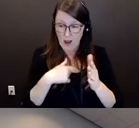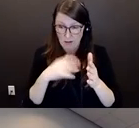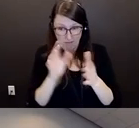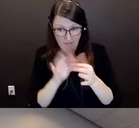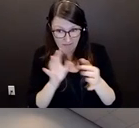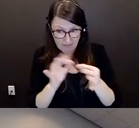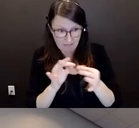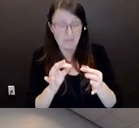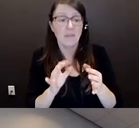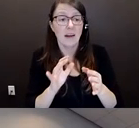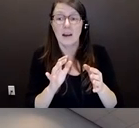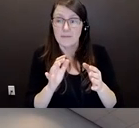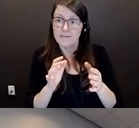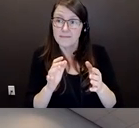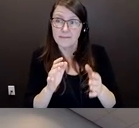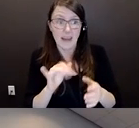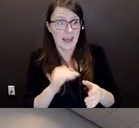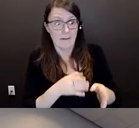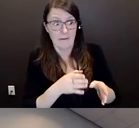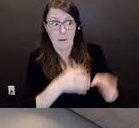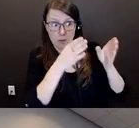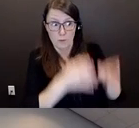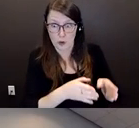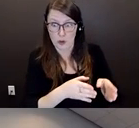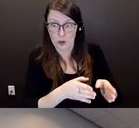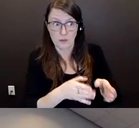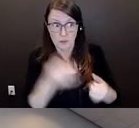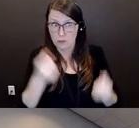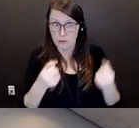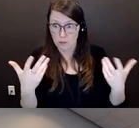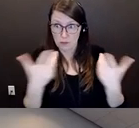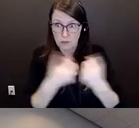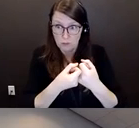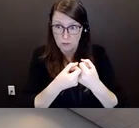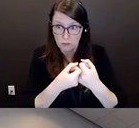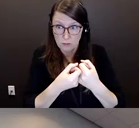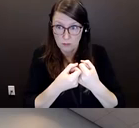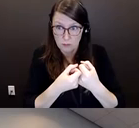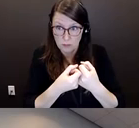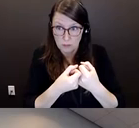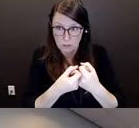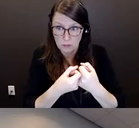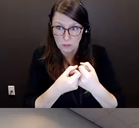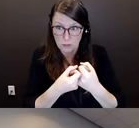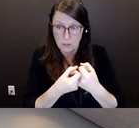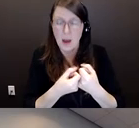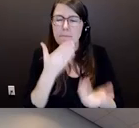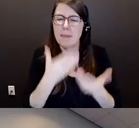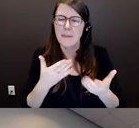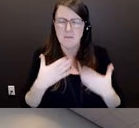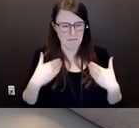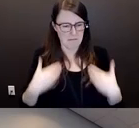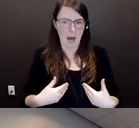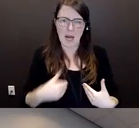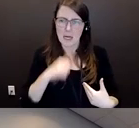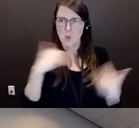senior, that impact in the motor vehicle collision, it may, from a damage perspective, to be minor, but